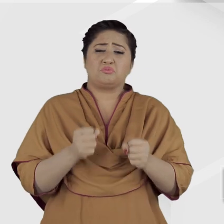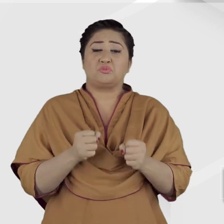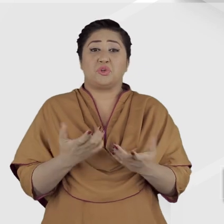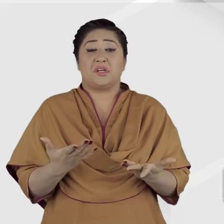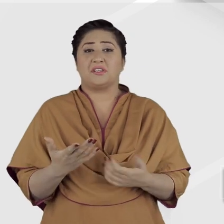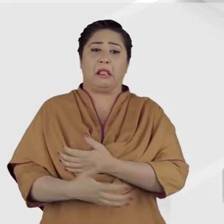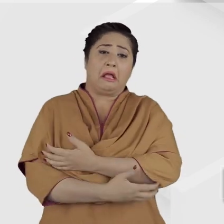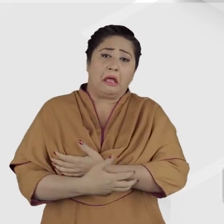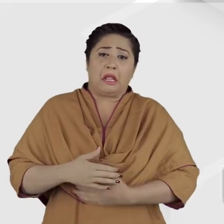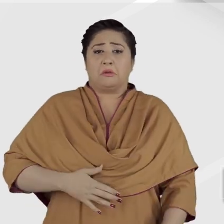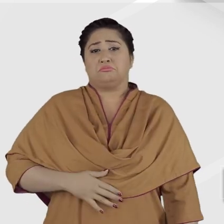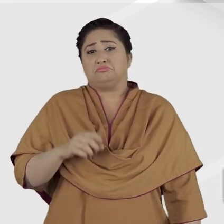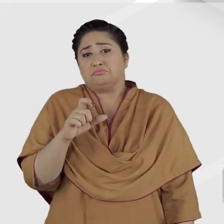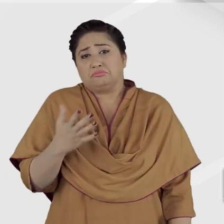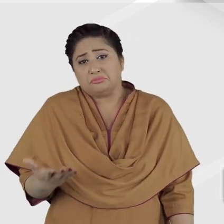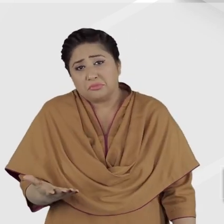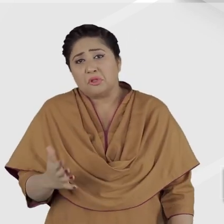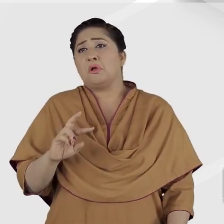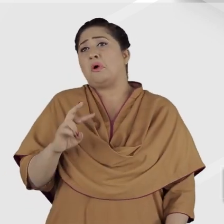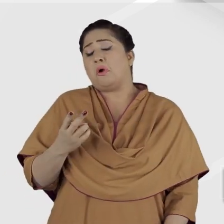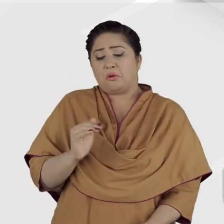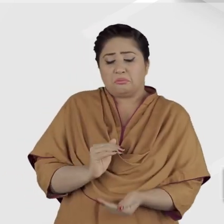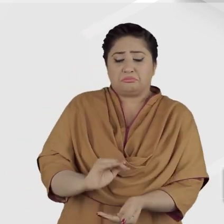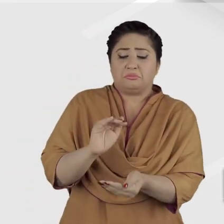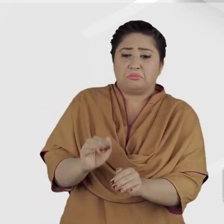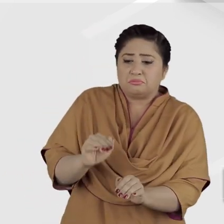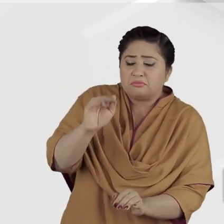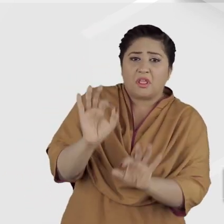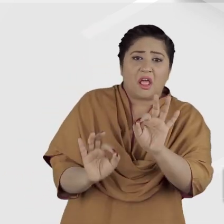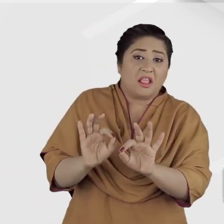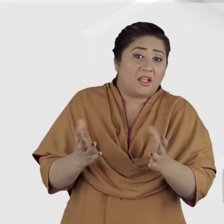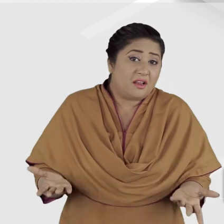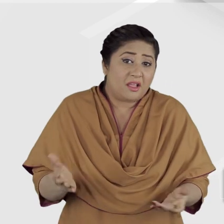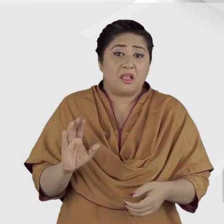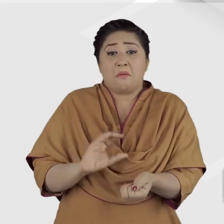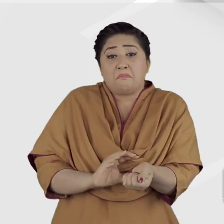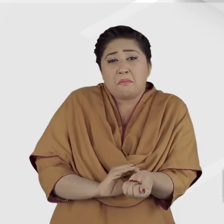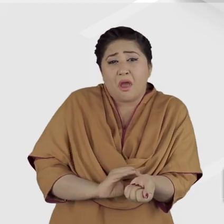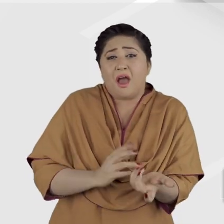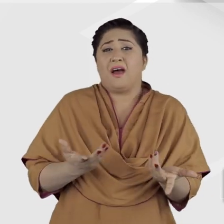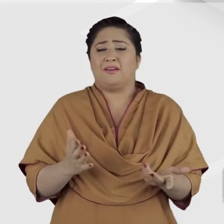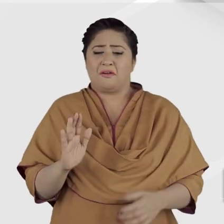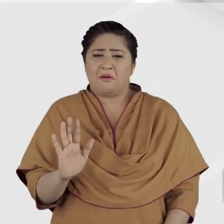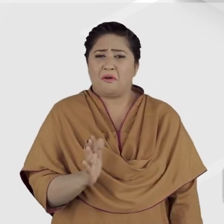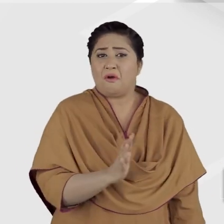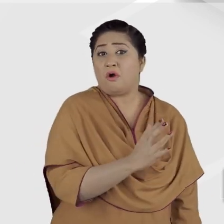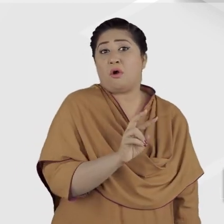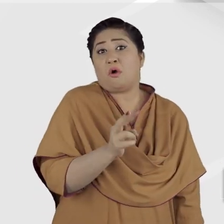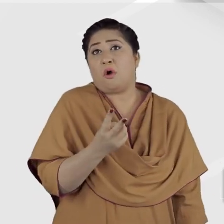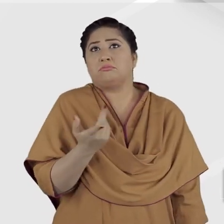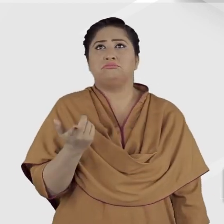which include poor maternal health, poor neonatal care, a higher incidence of childhood